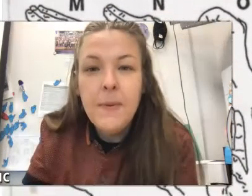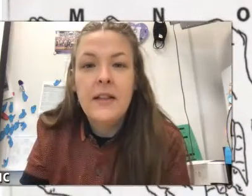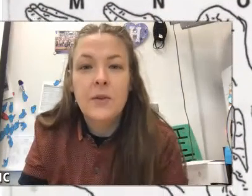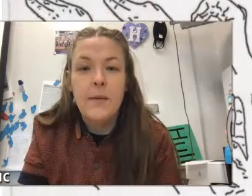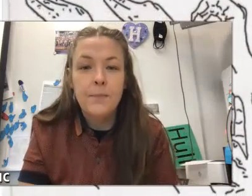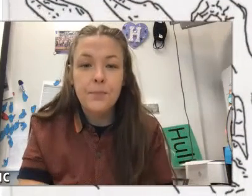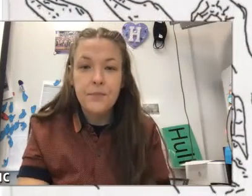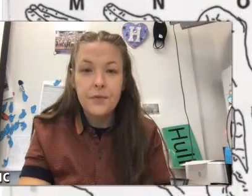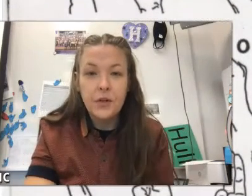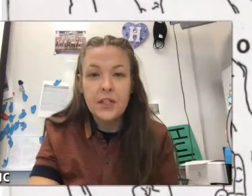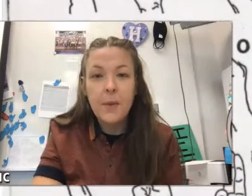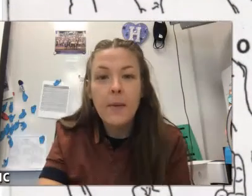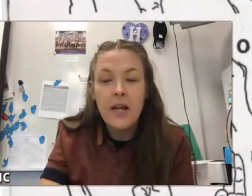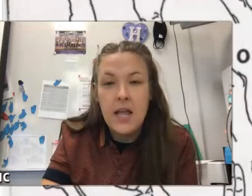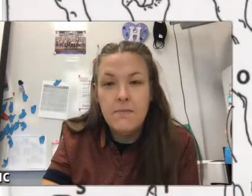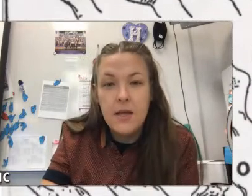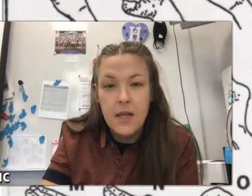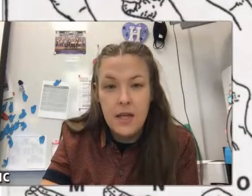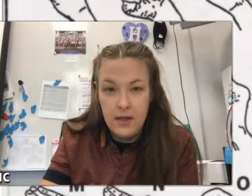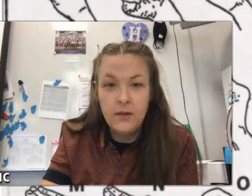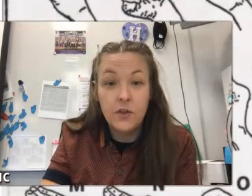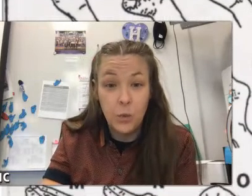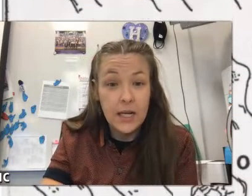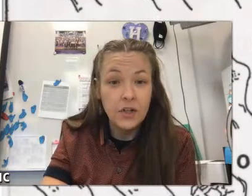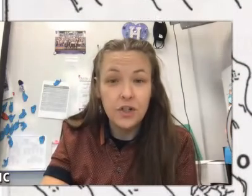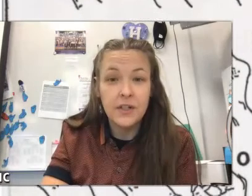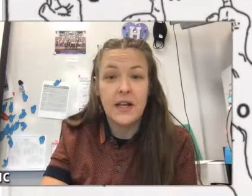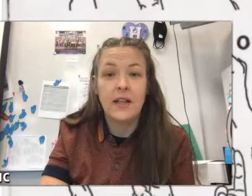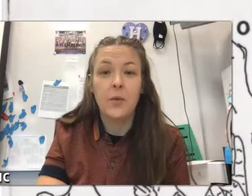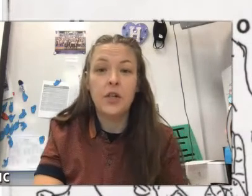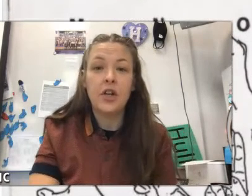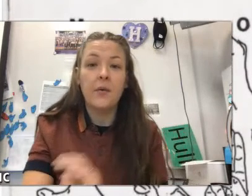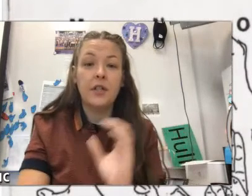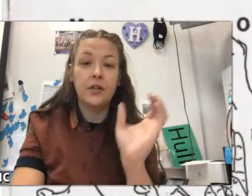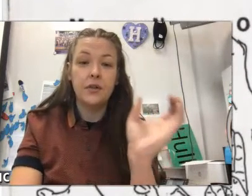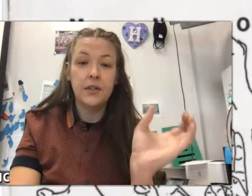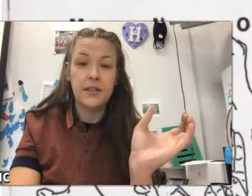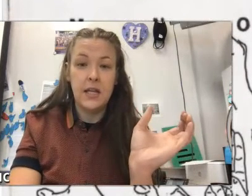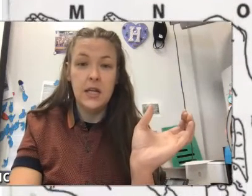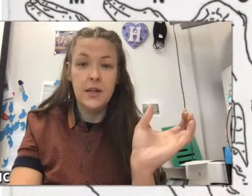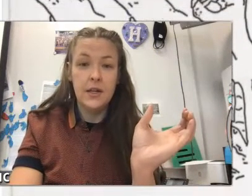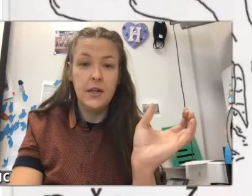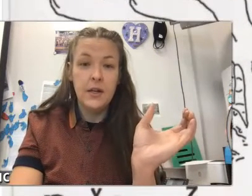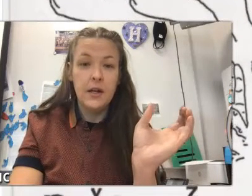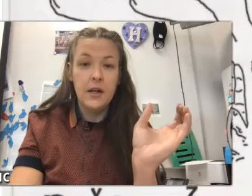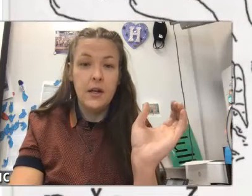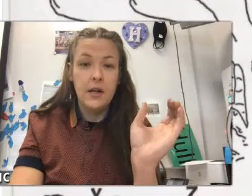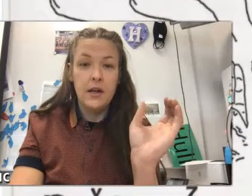I'm going to pick this one. So to spell my name in Swedish sign language, I would do C,